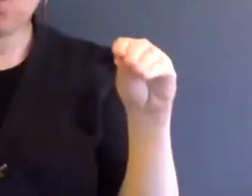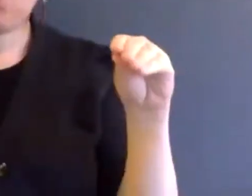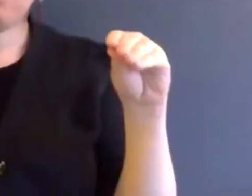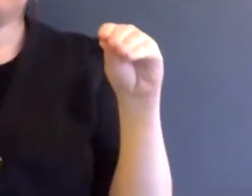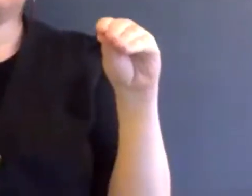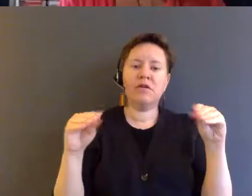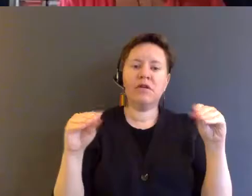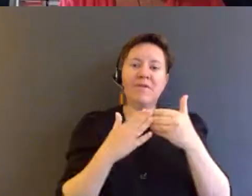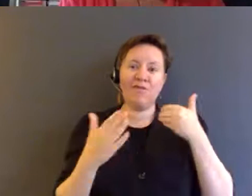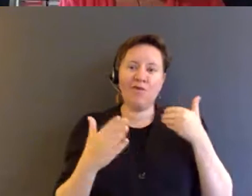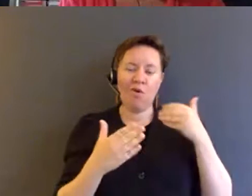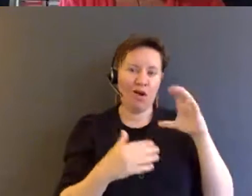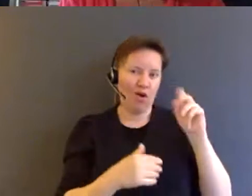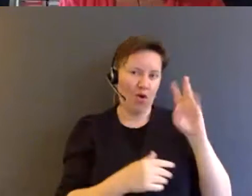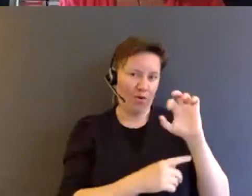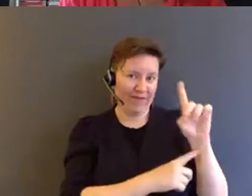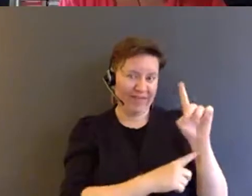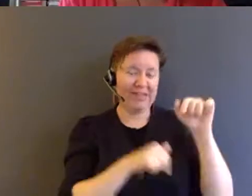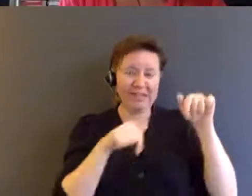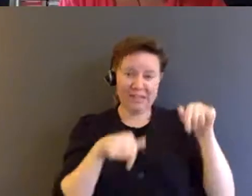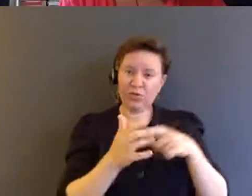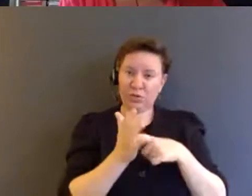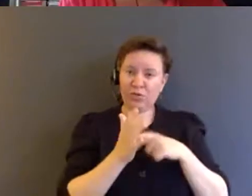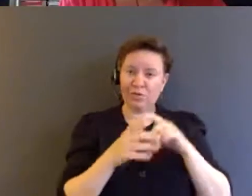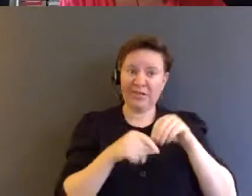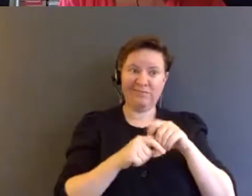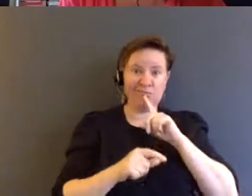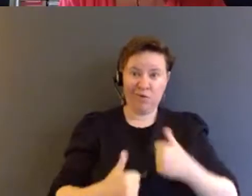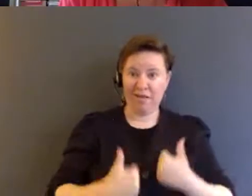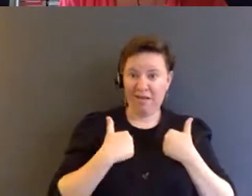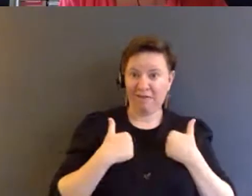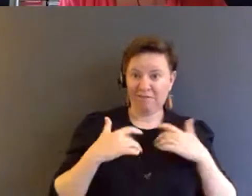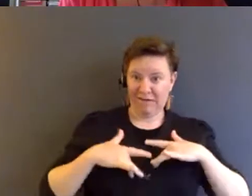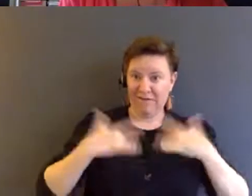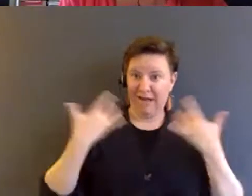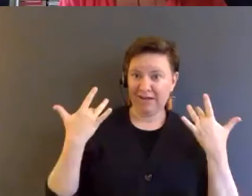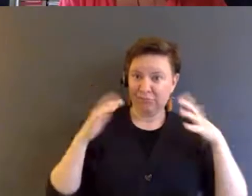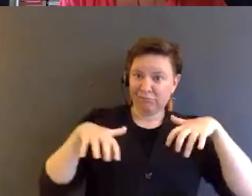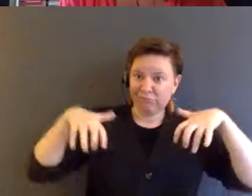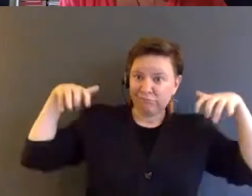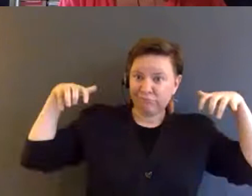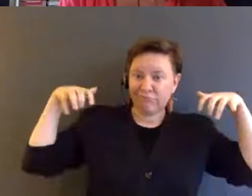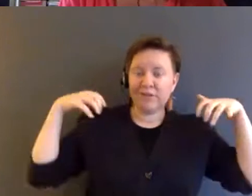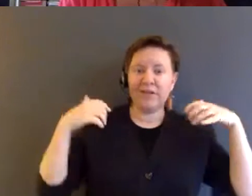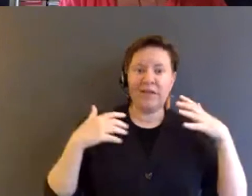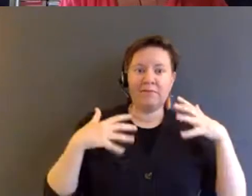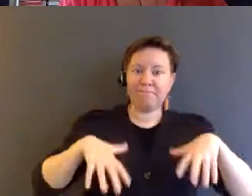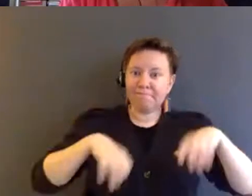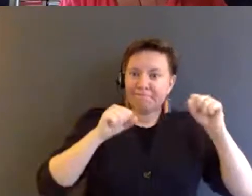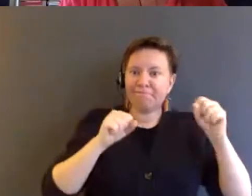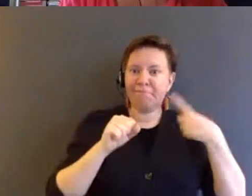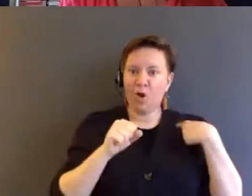COVID, this was supposed to be an in-real-life event that they would host us.